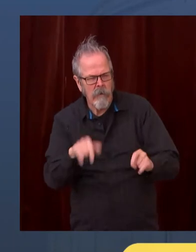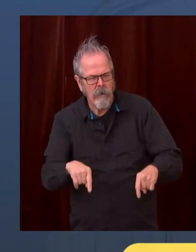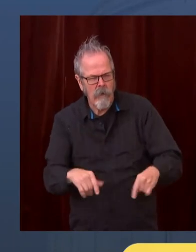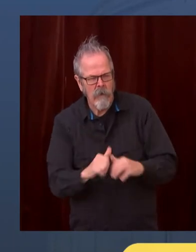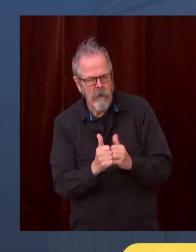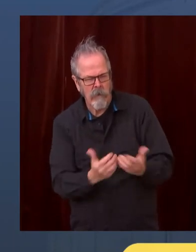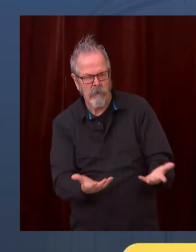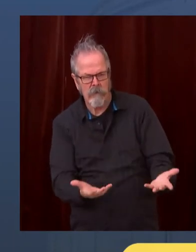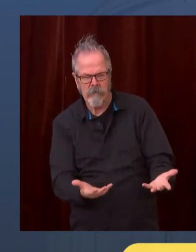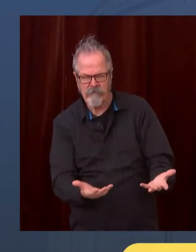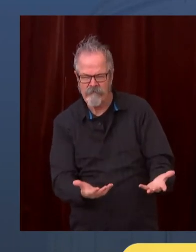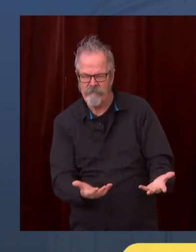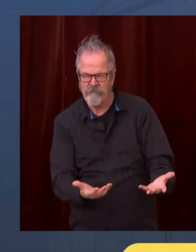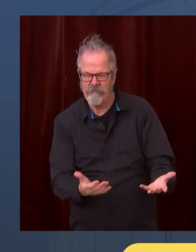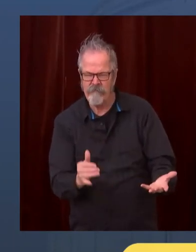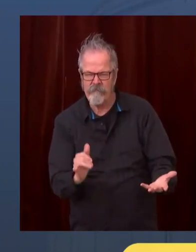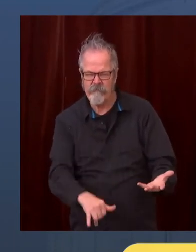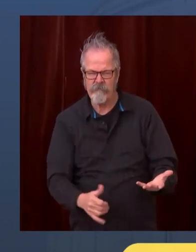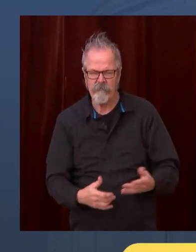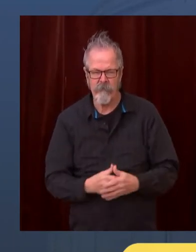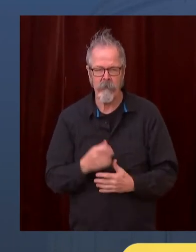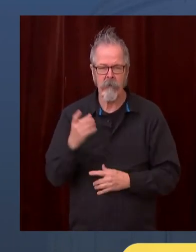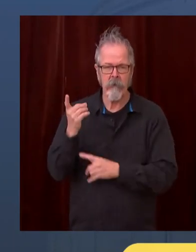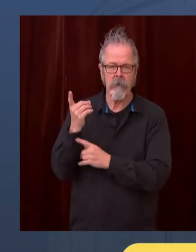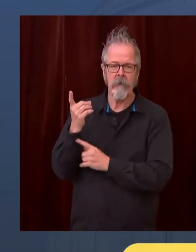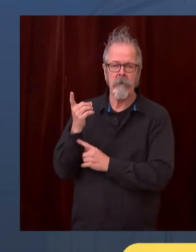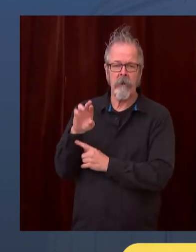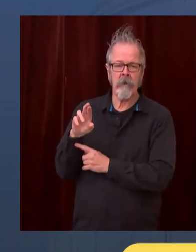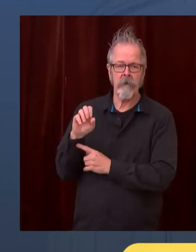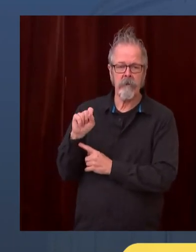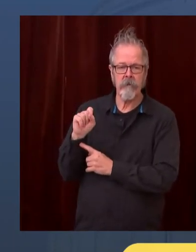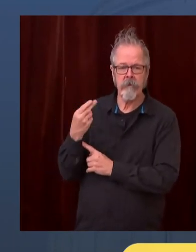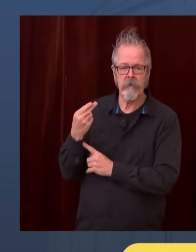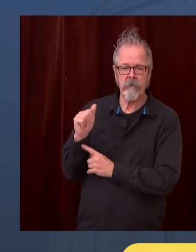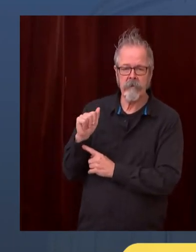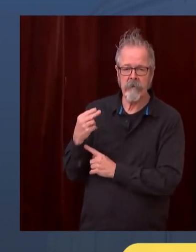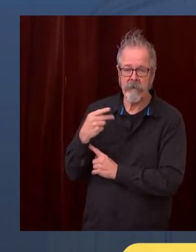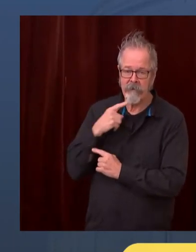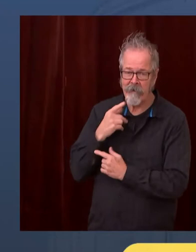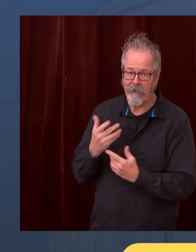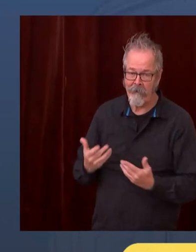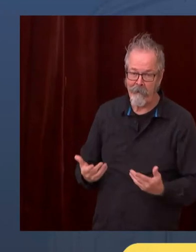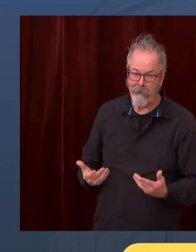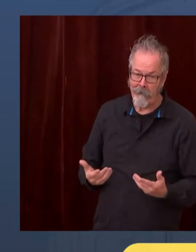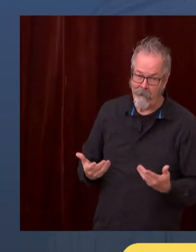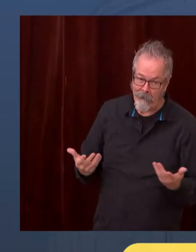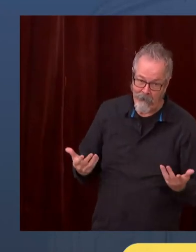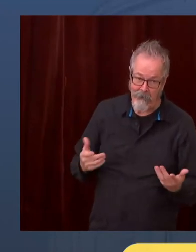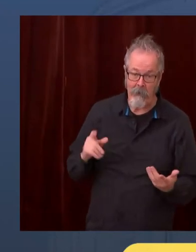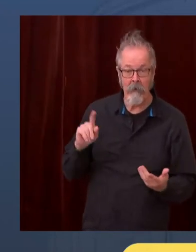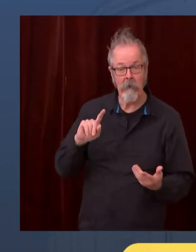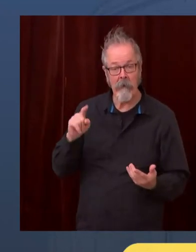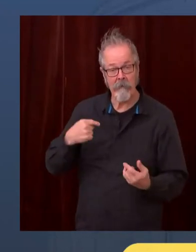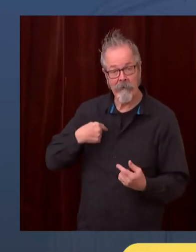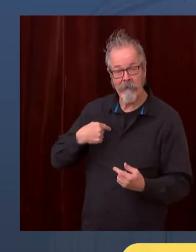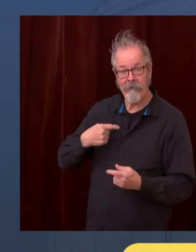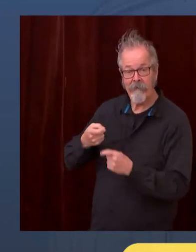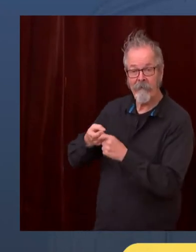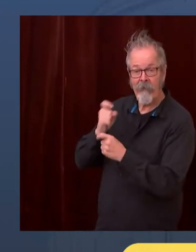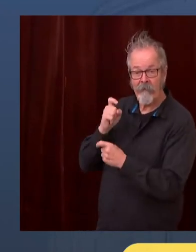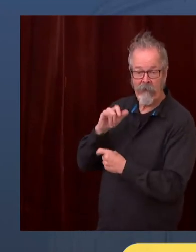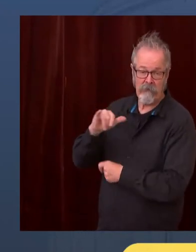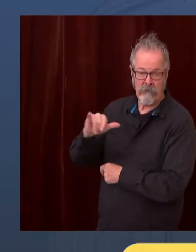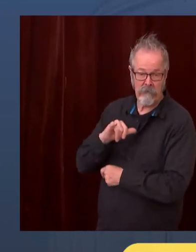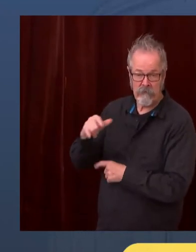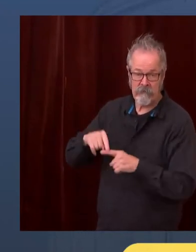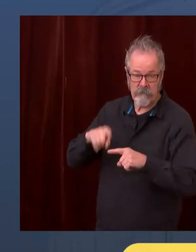question is that I'm actually coming from a very diverse community. We have 5